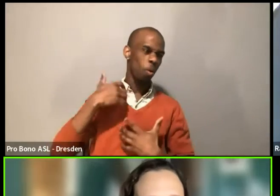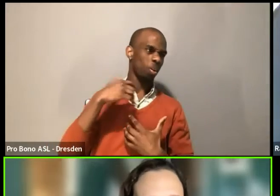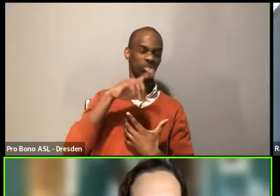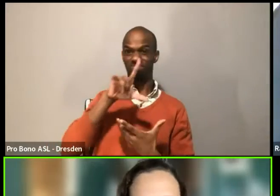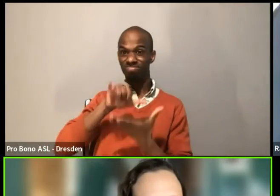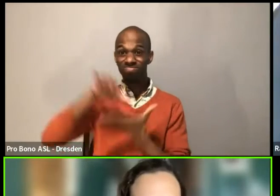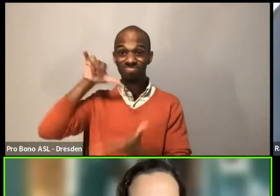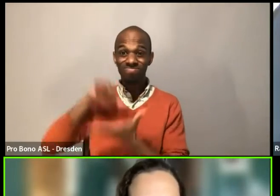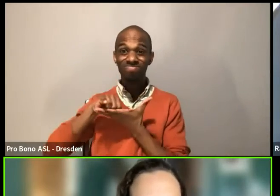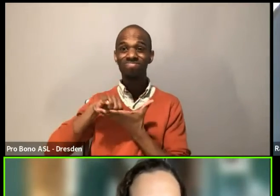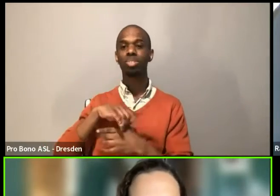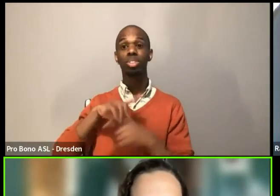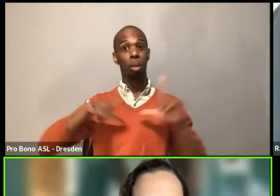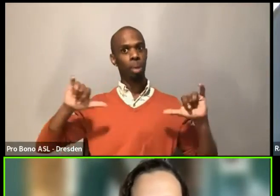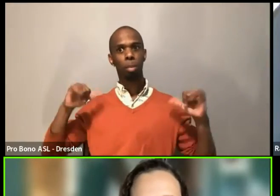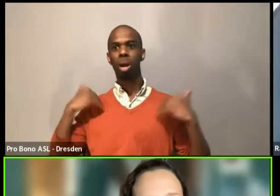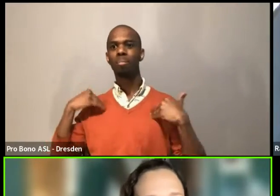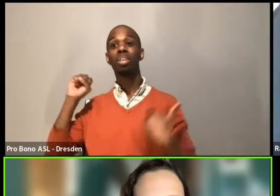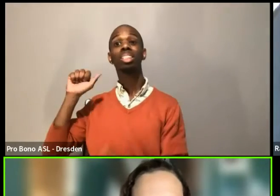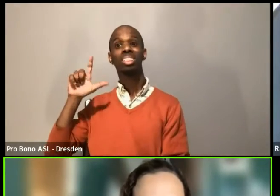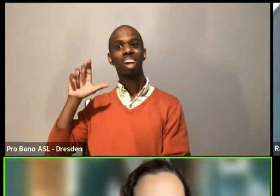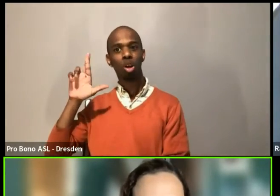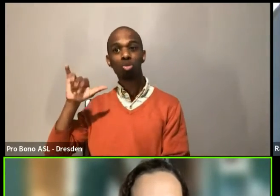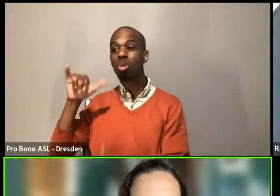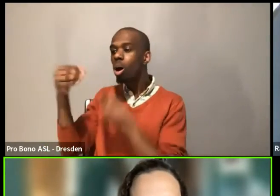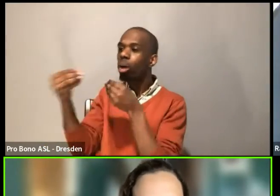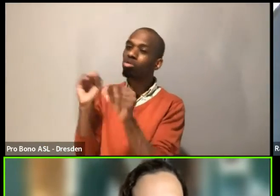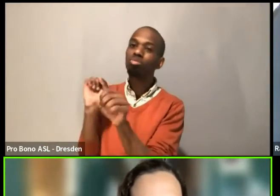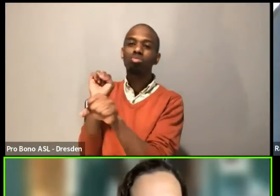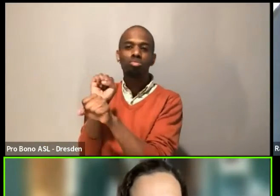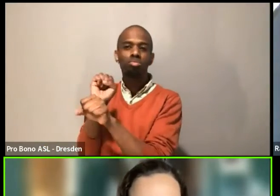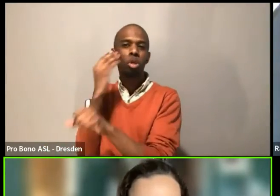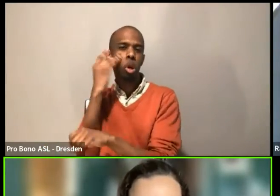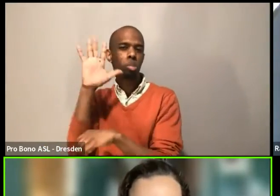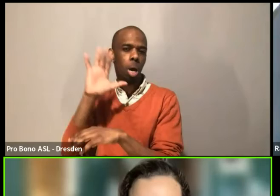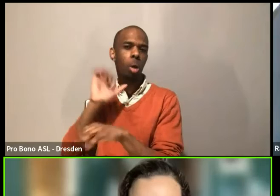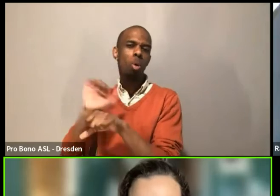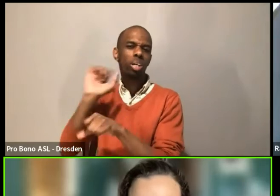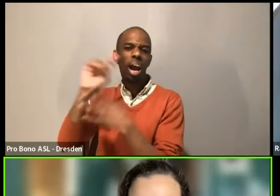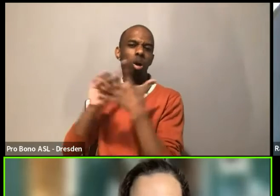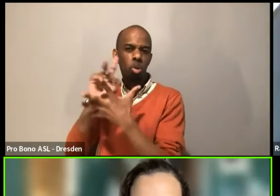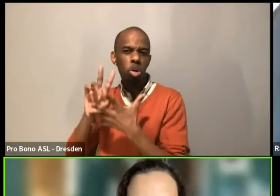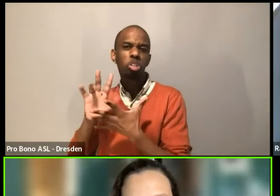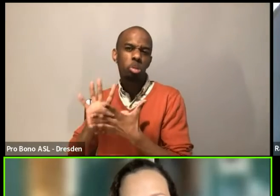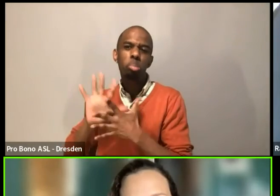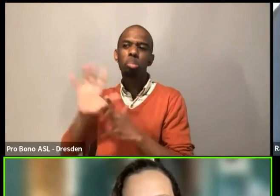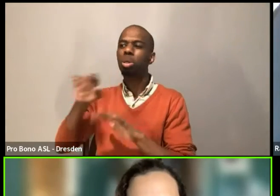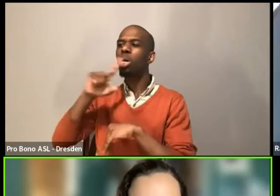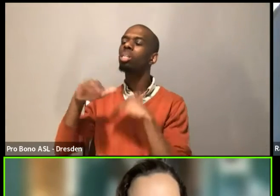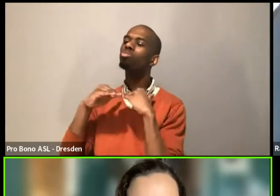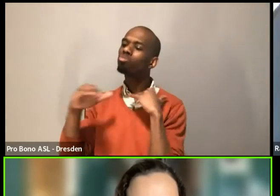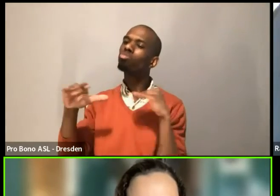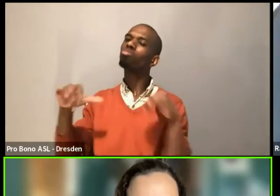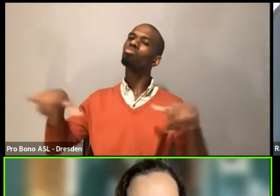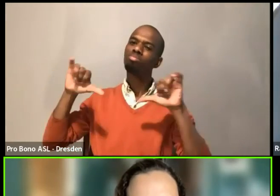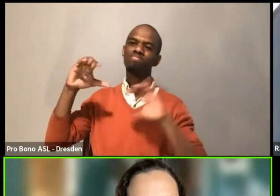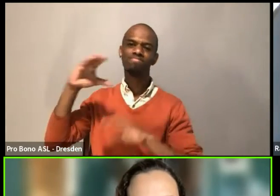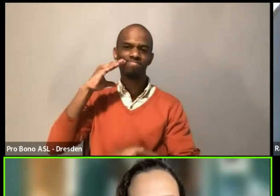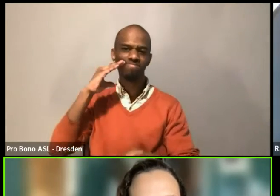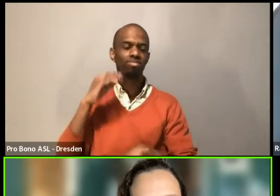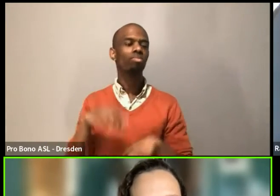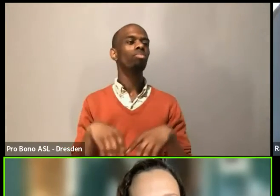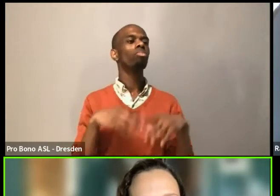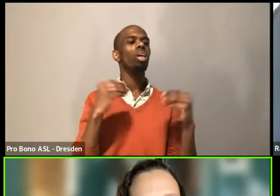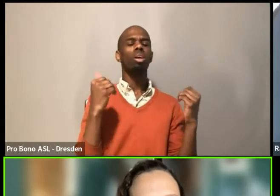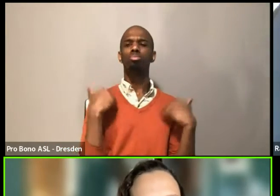salaried office job that has generally more consistent hours than a lot of, of our freelance brothers and sisters. Right.